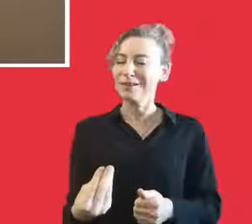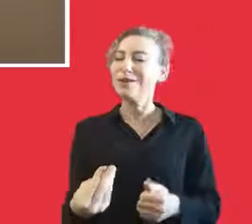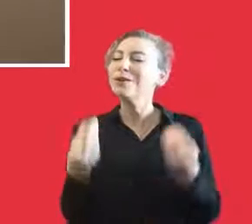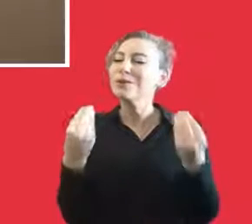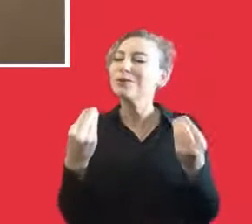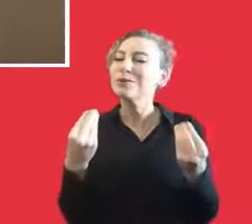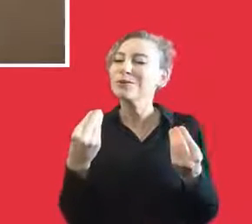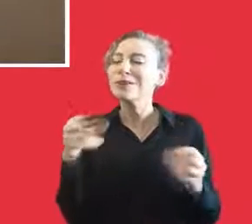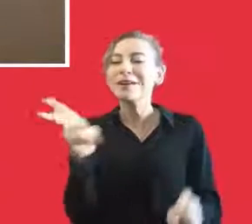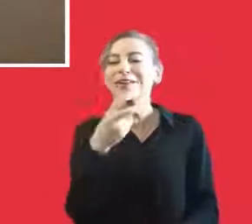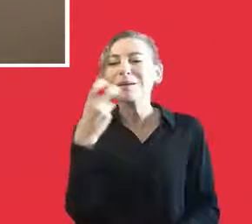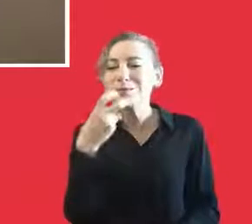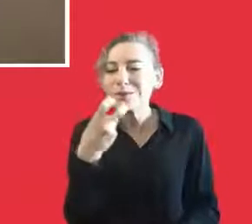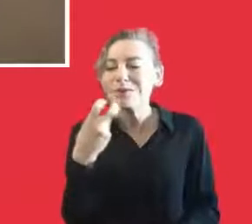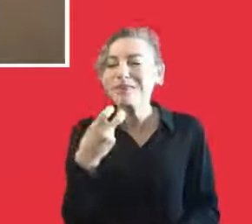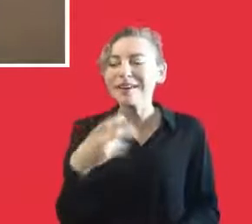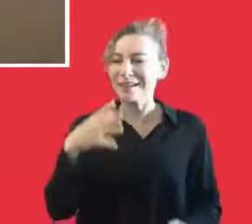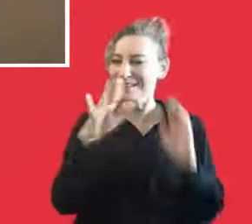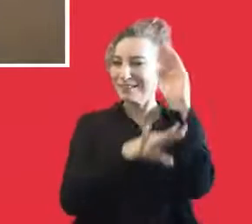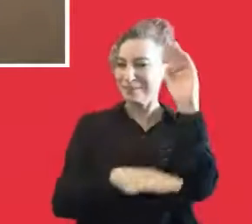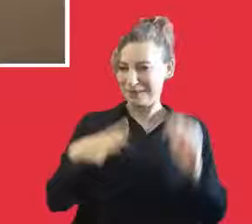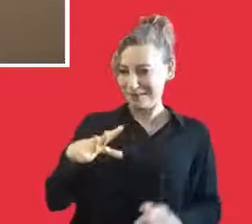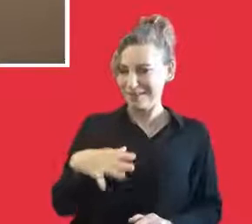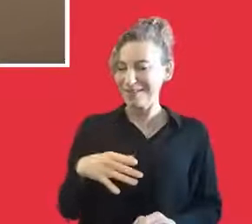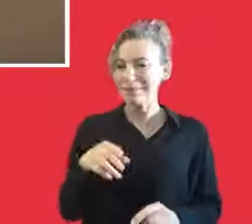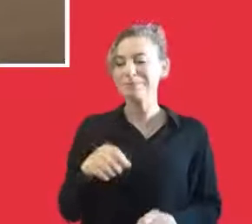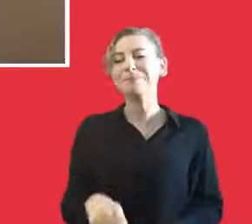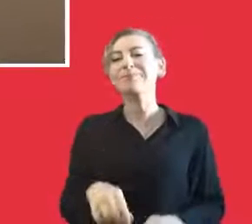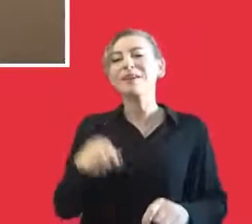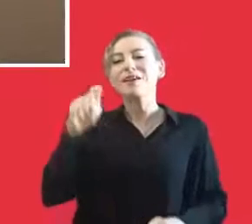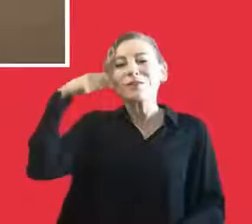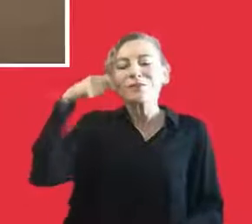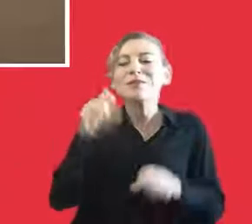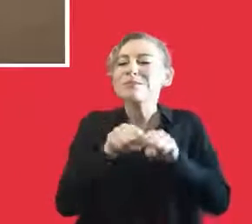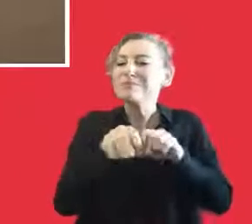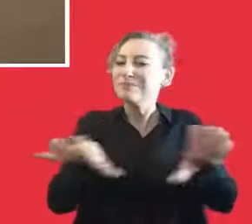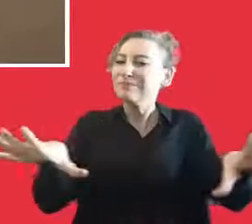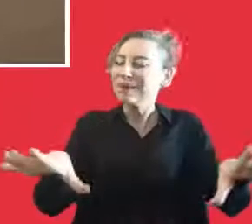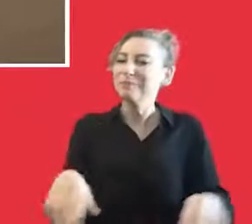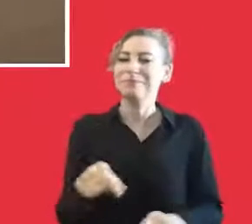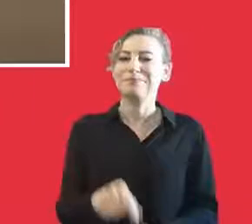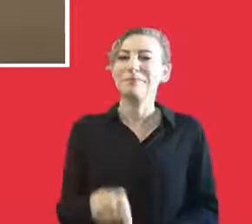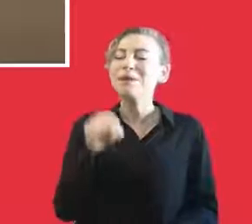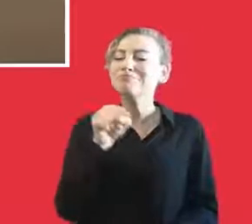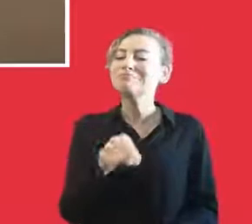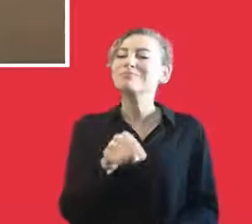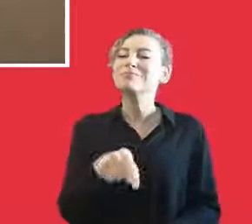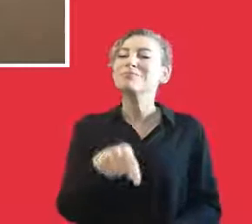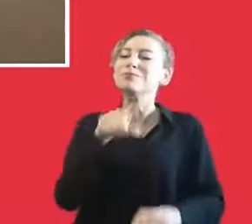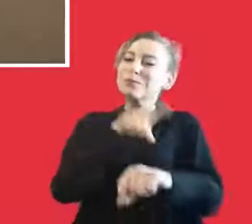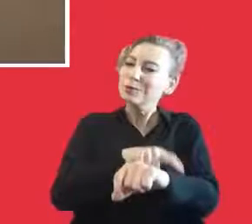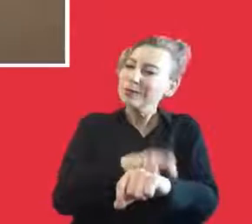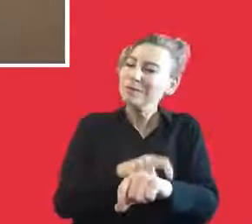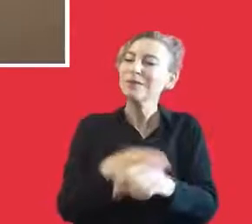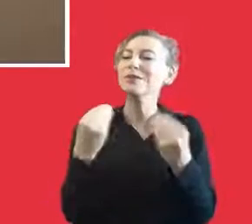music even if distantly and we have nice moments and we share the videos on this YouTube channel. And we say,